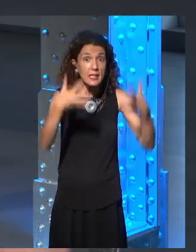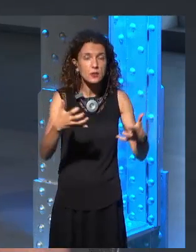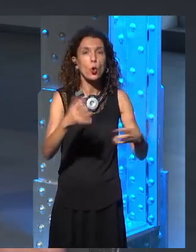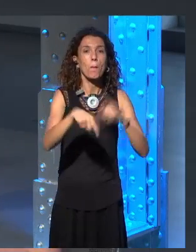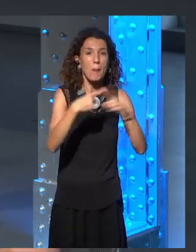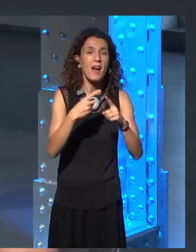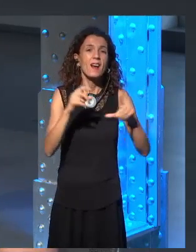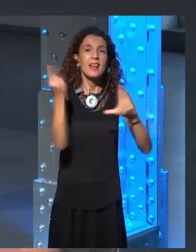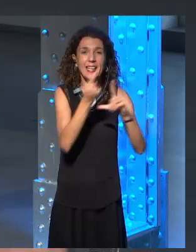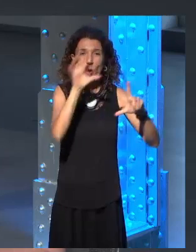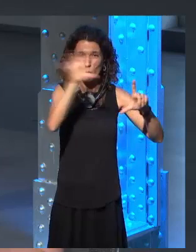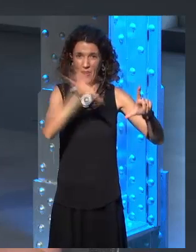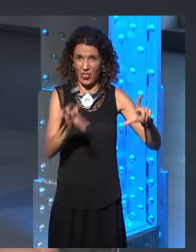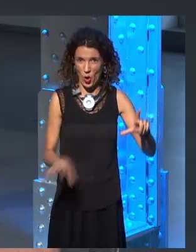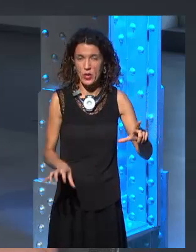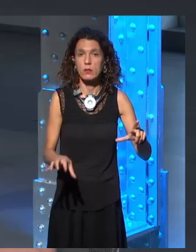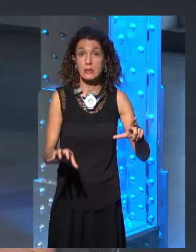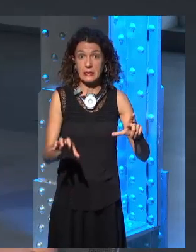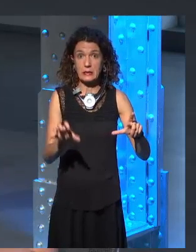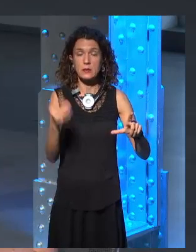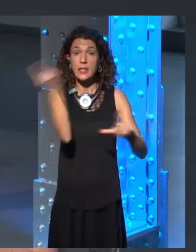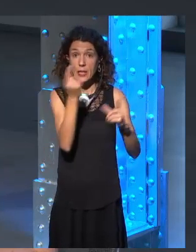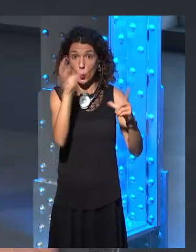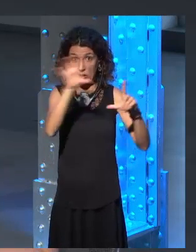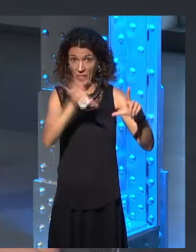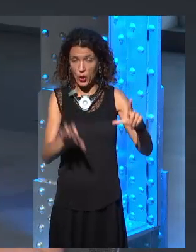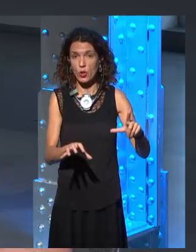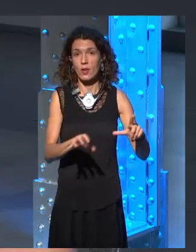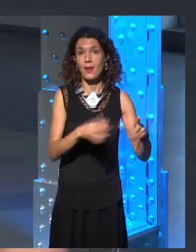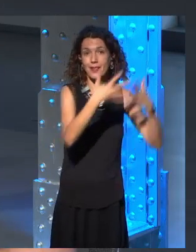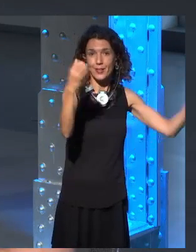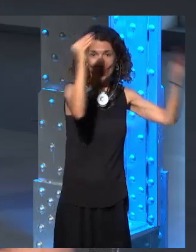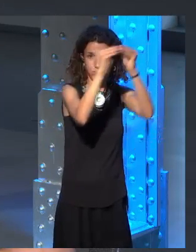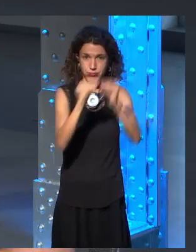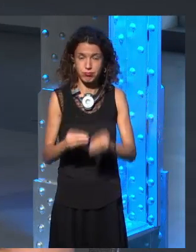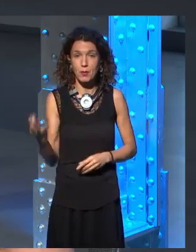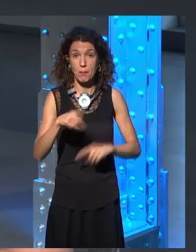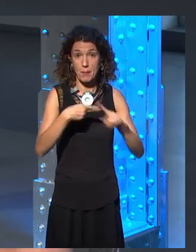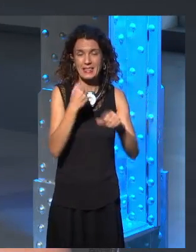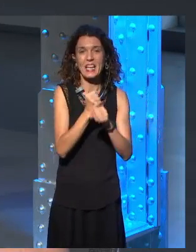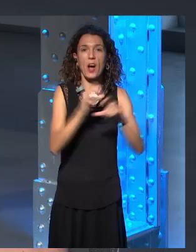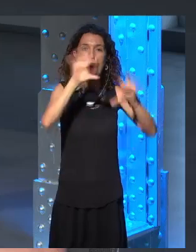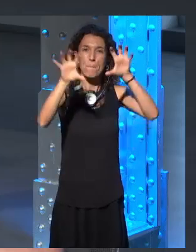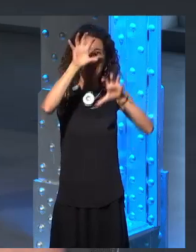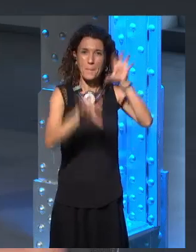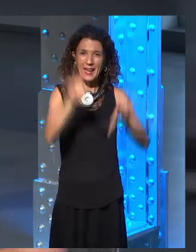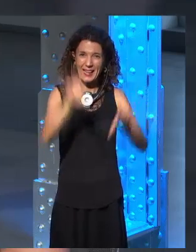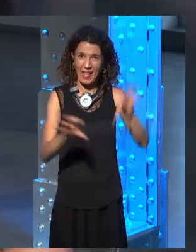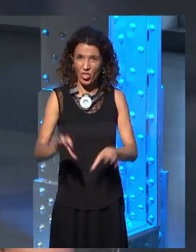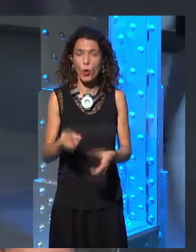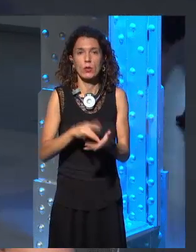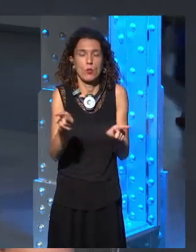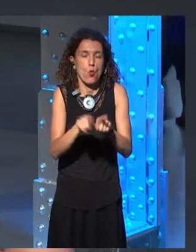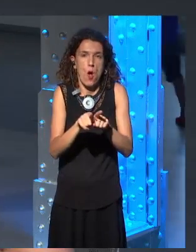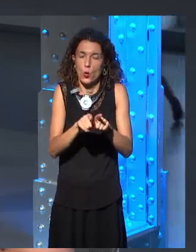it's a wonderful layout job that the packaging company did. And because of the complications